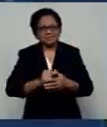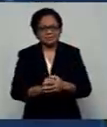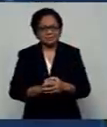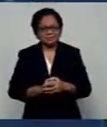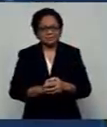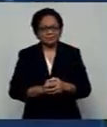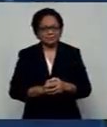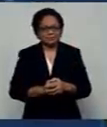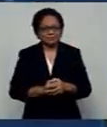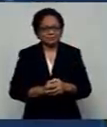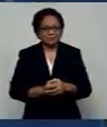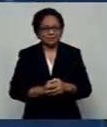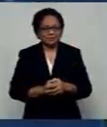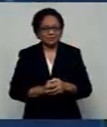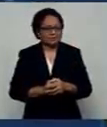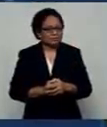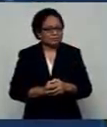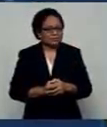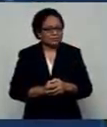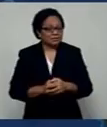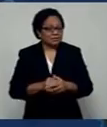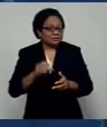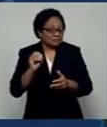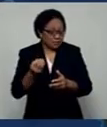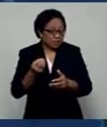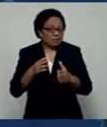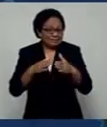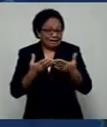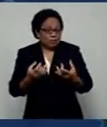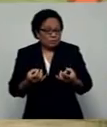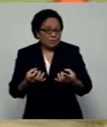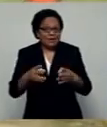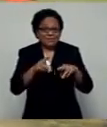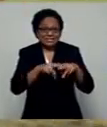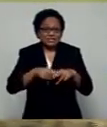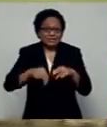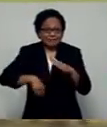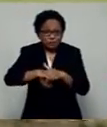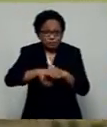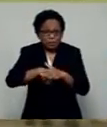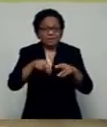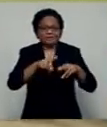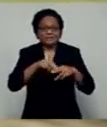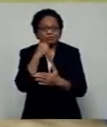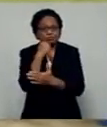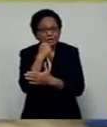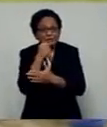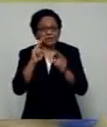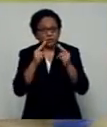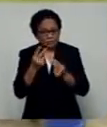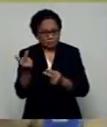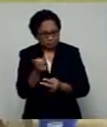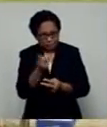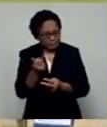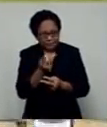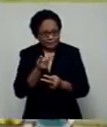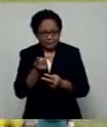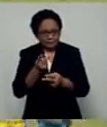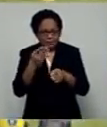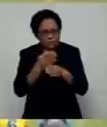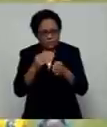out with a return to sports, and that's Fiji football and Fiji rugby union, from what I've seen.